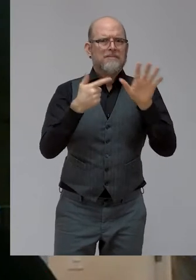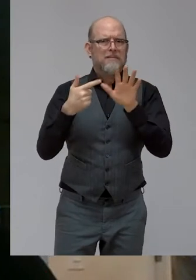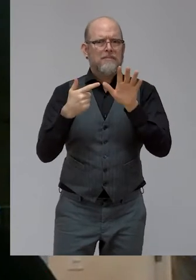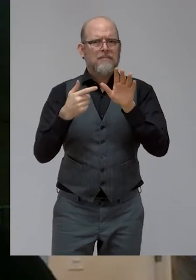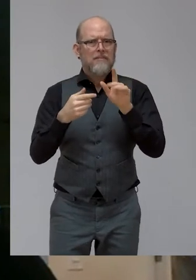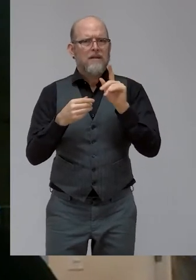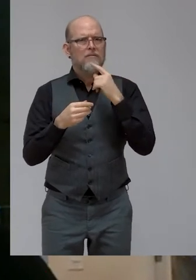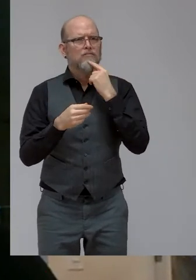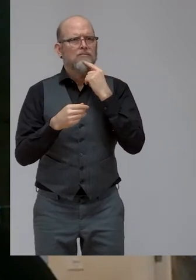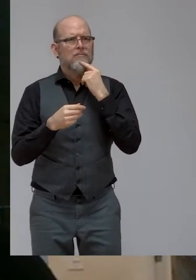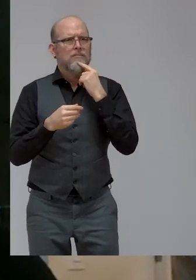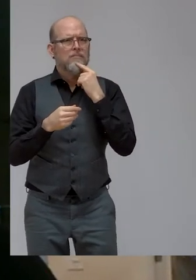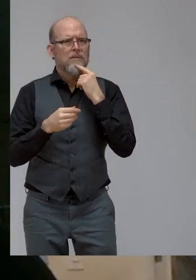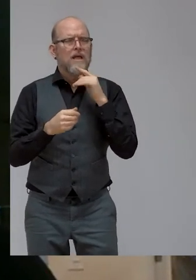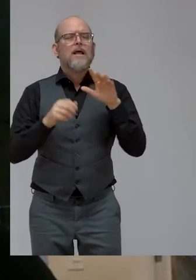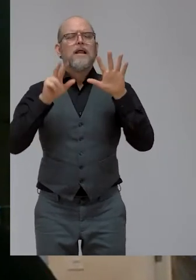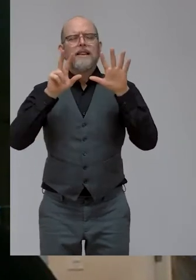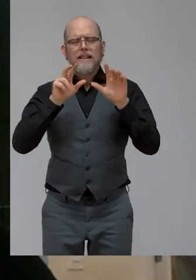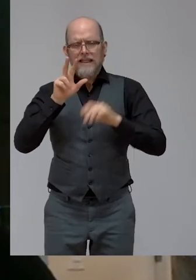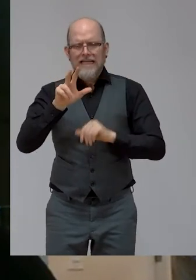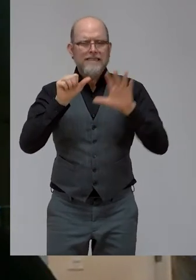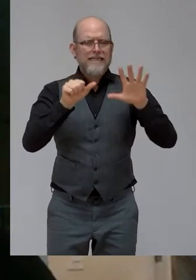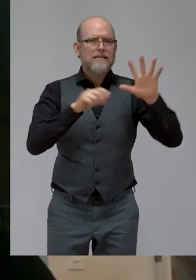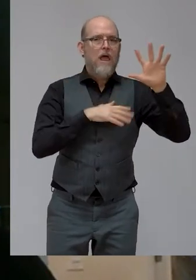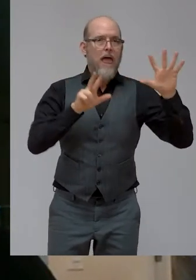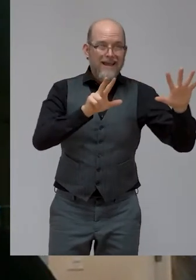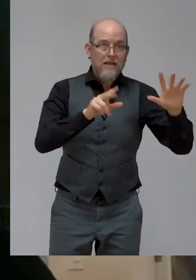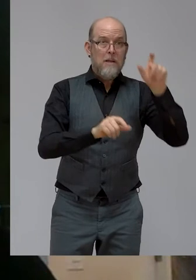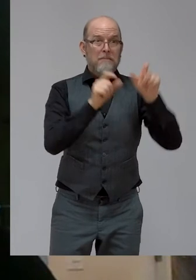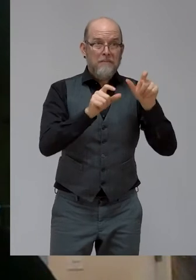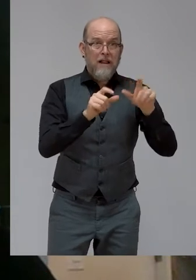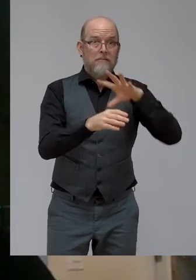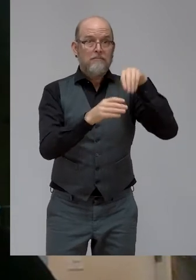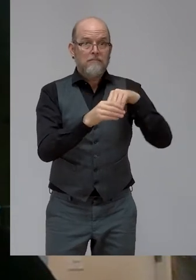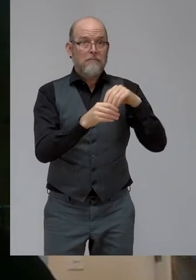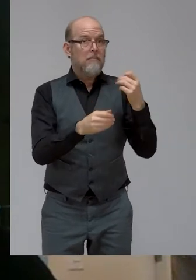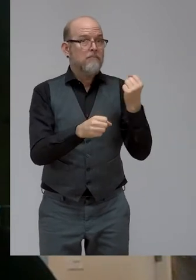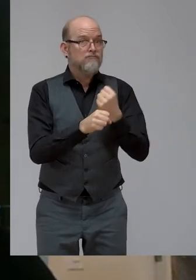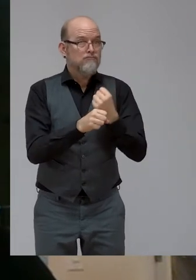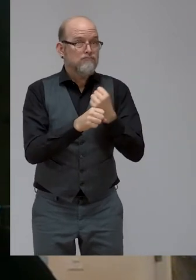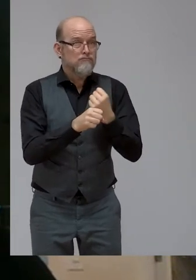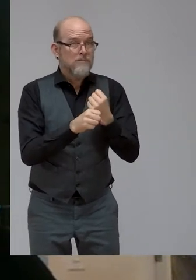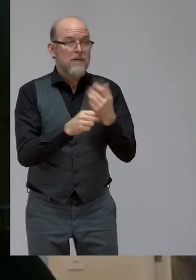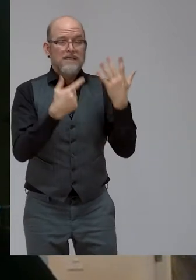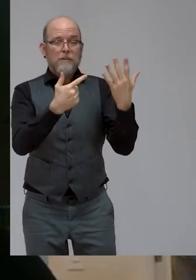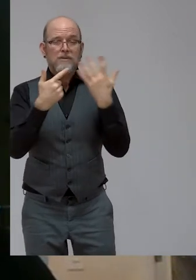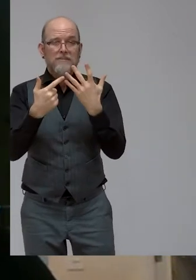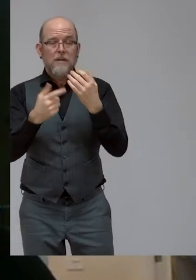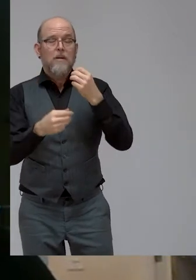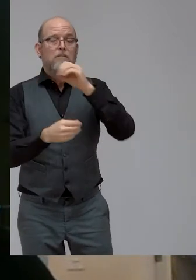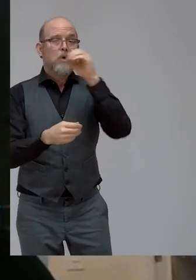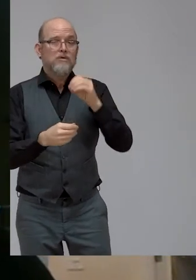now employed and or are pursuing advanced training in areas such as office administration,